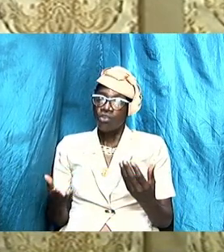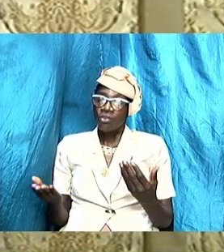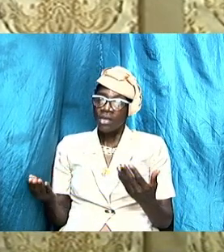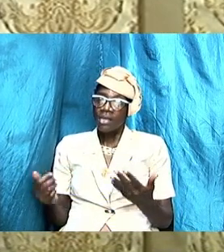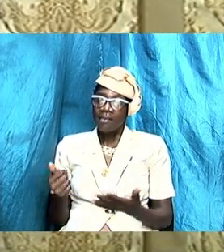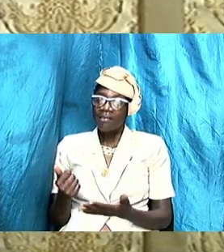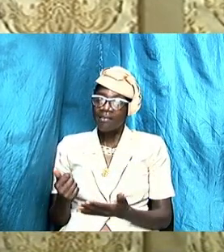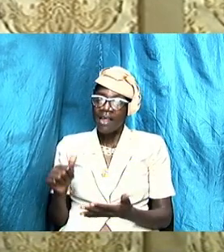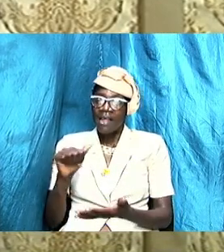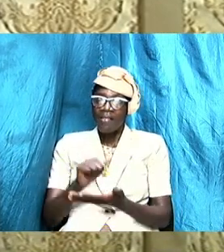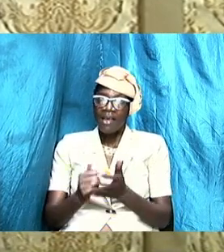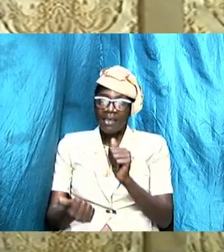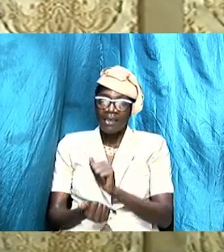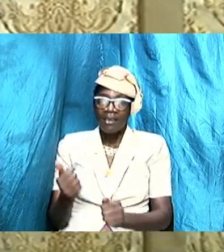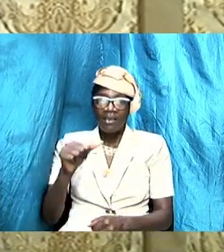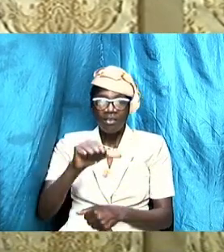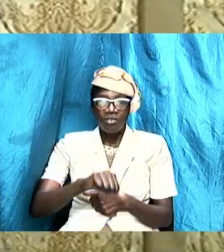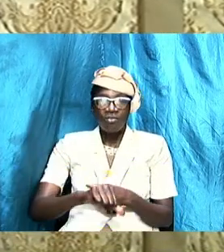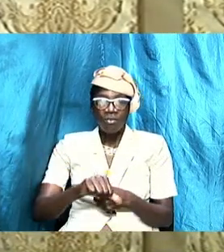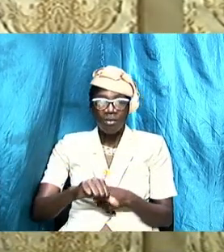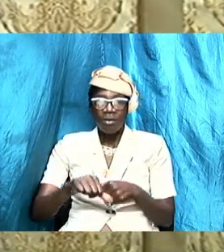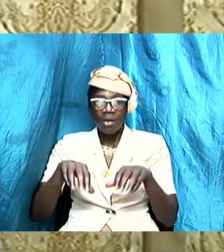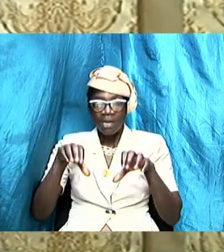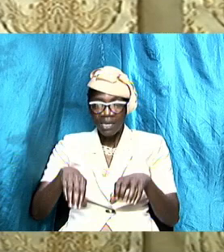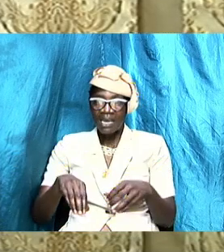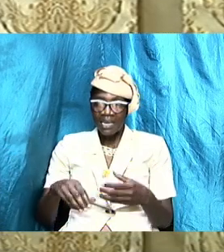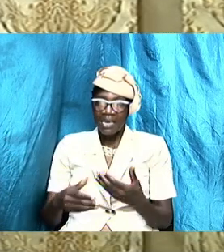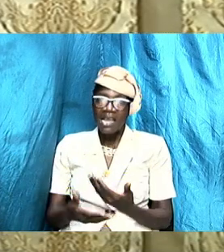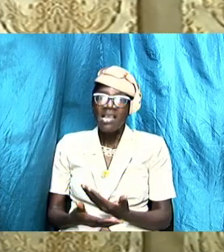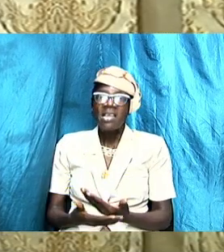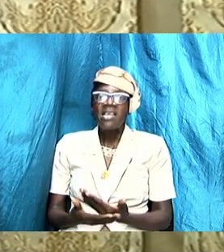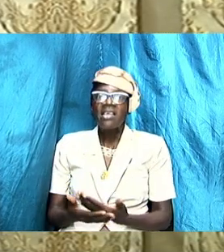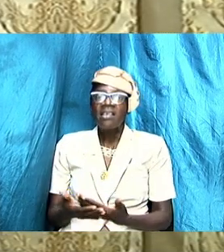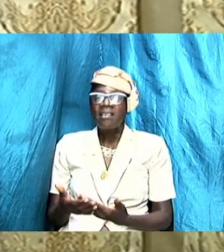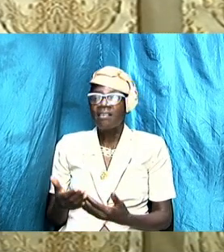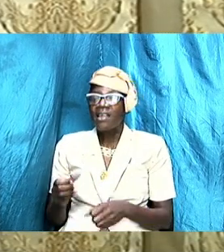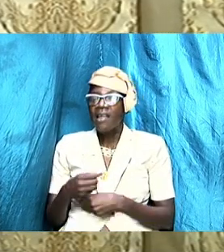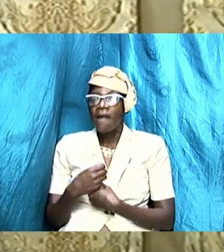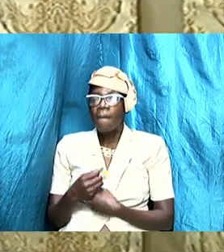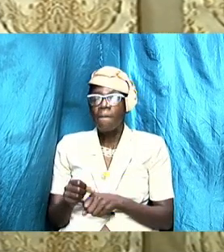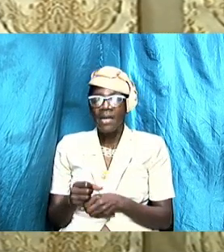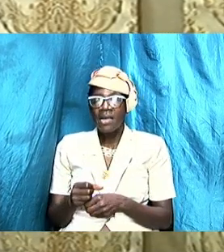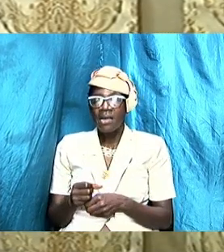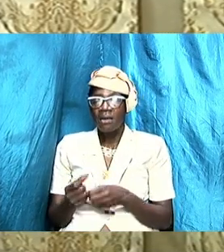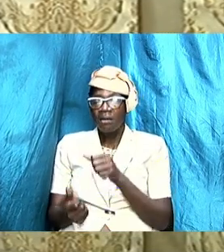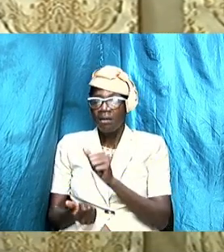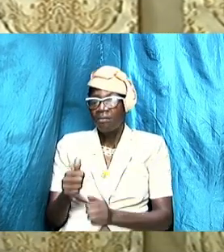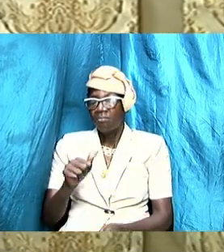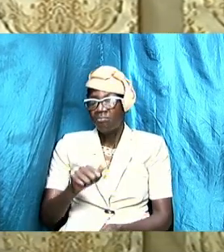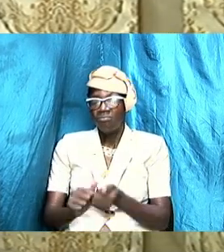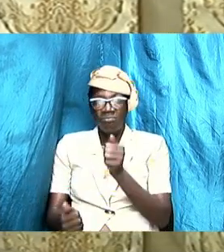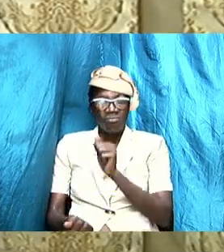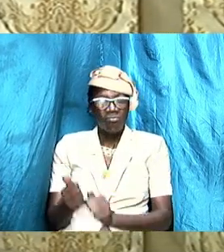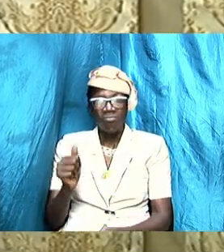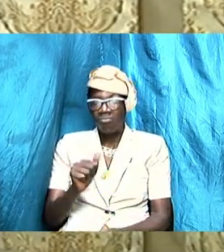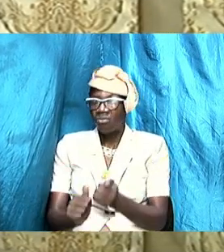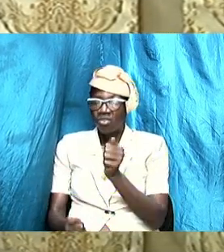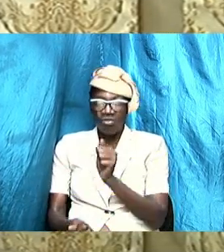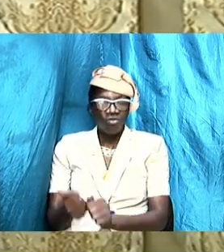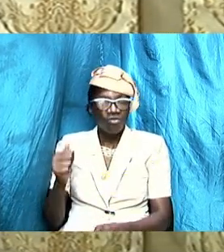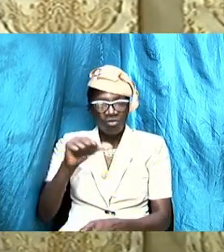destroyed that can easily cause the dismantling of relationships